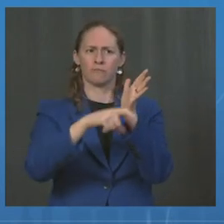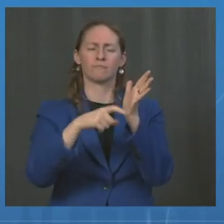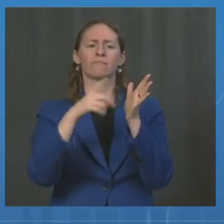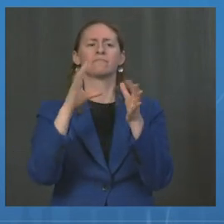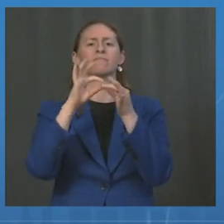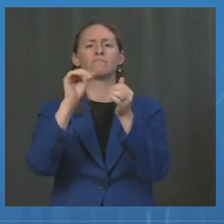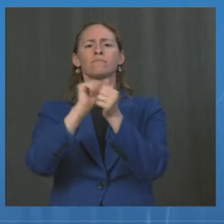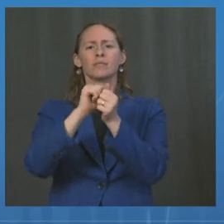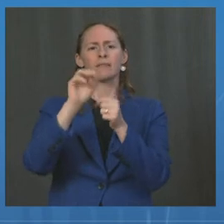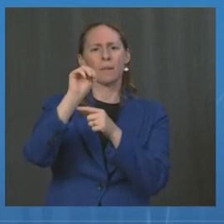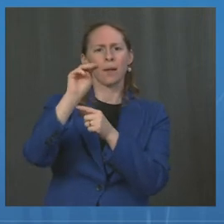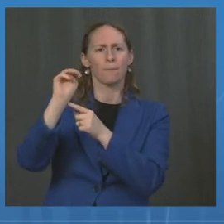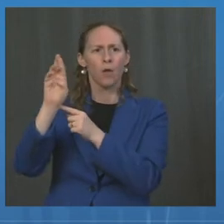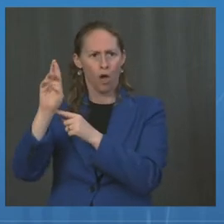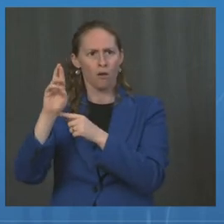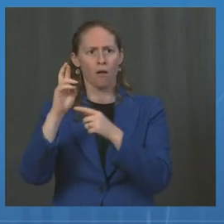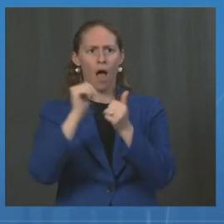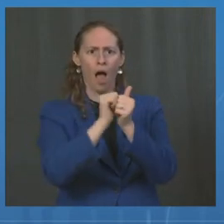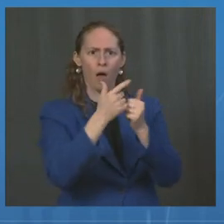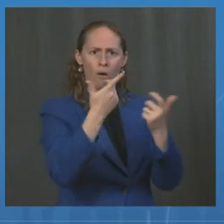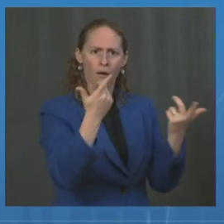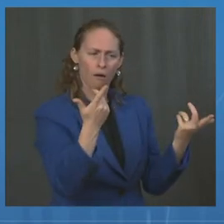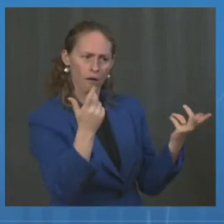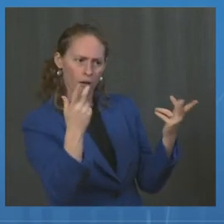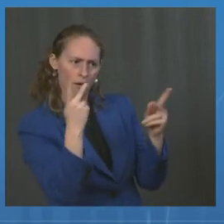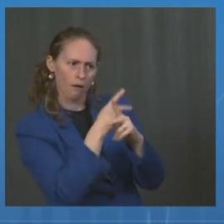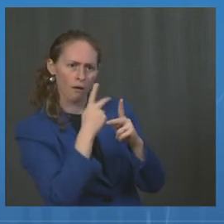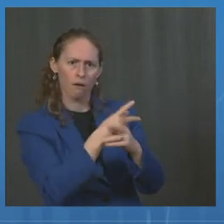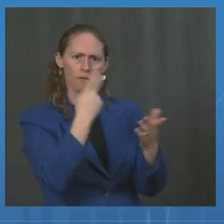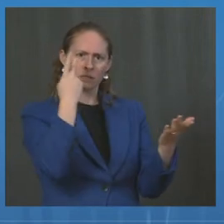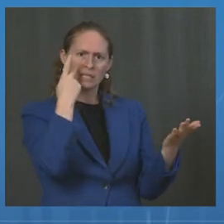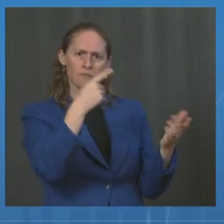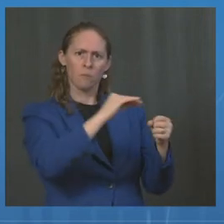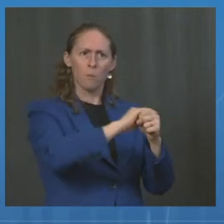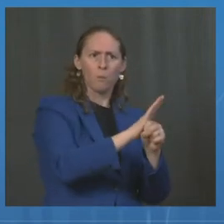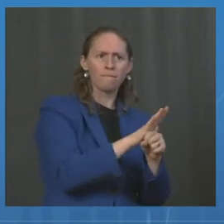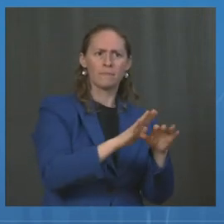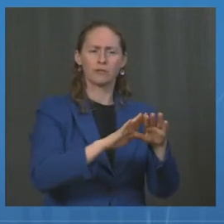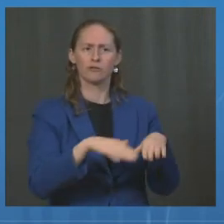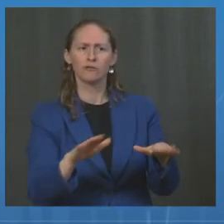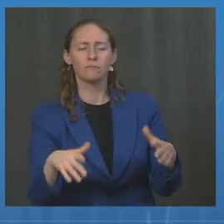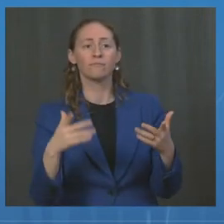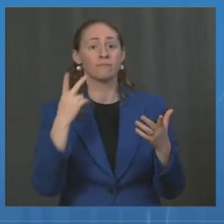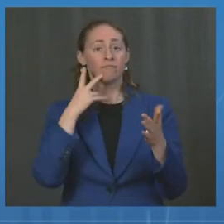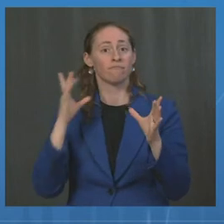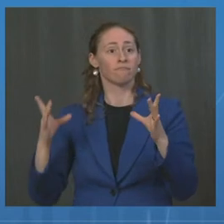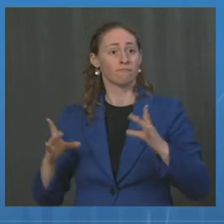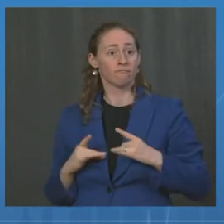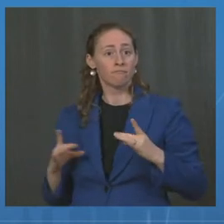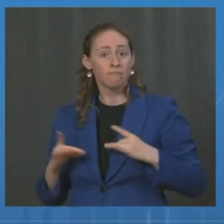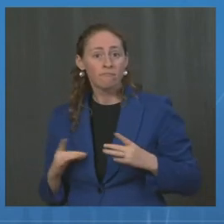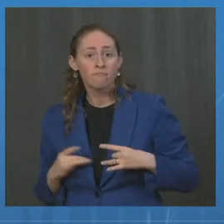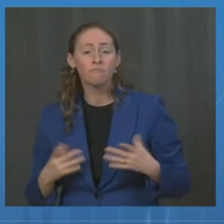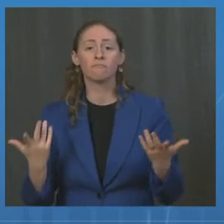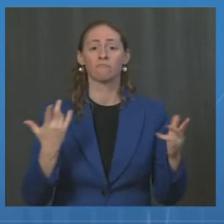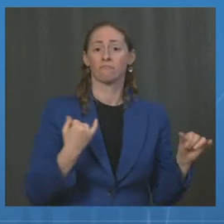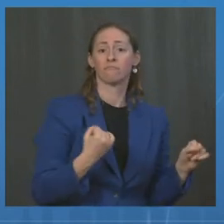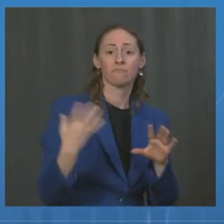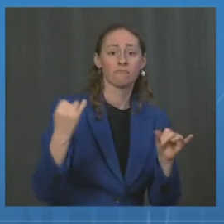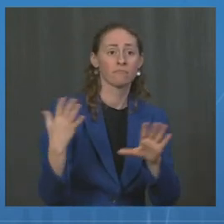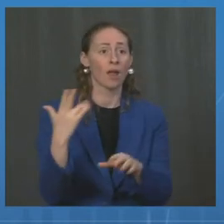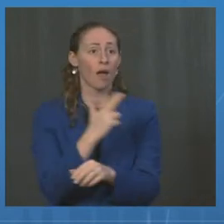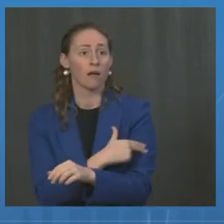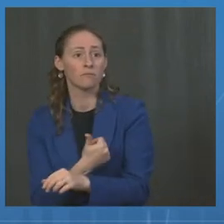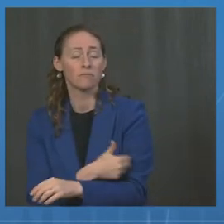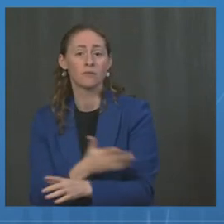and children. These studies compare pediatric cases, emergency room visits, and hospitalizations during the prior winter